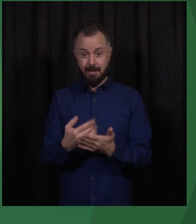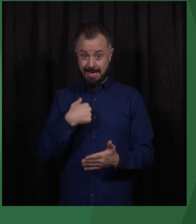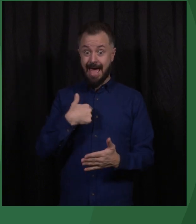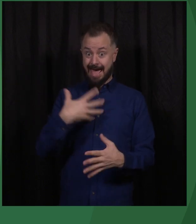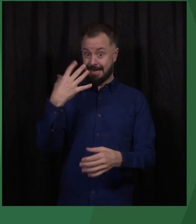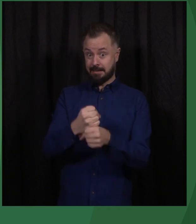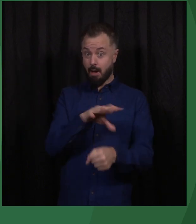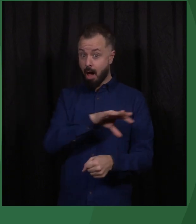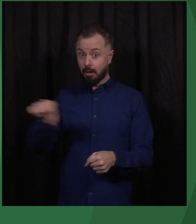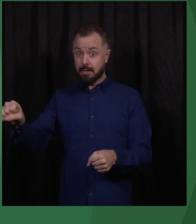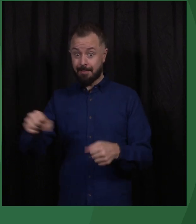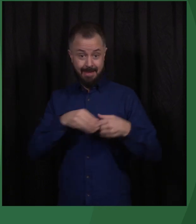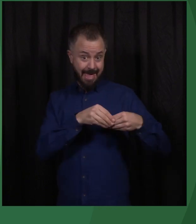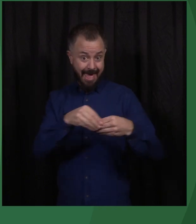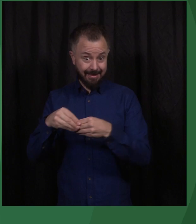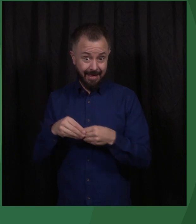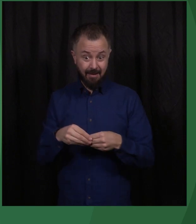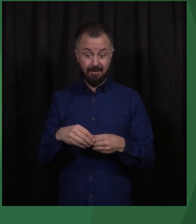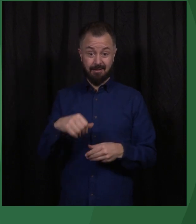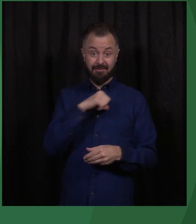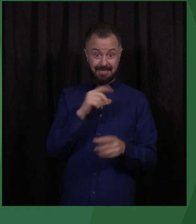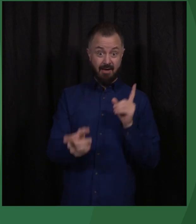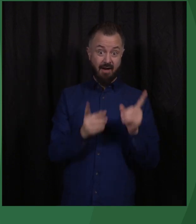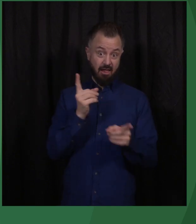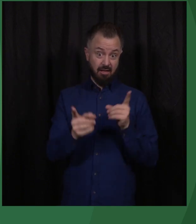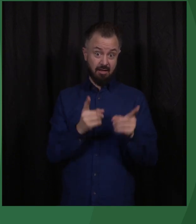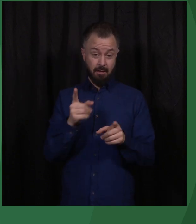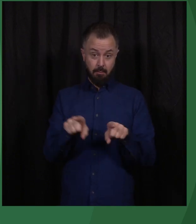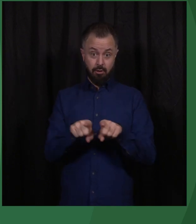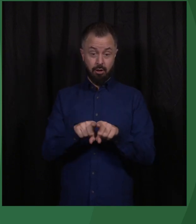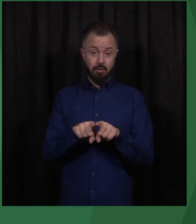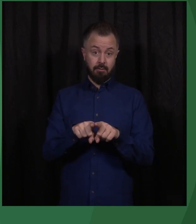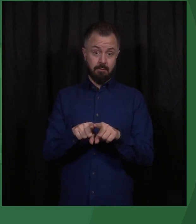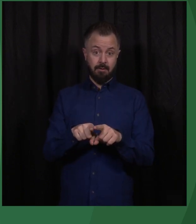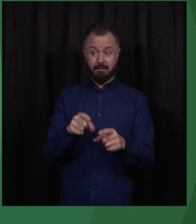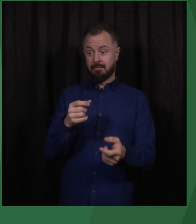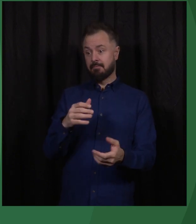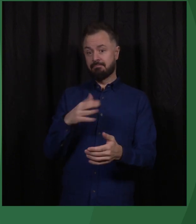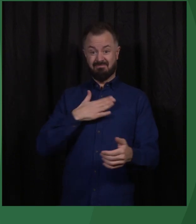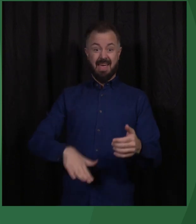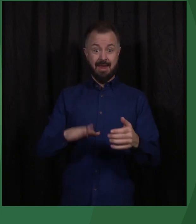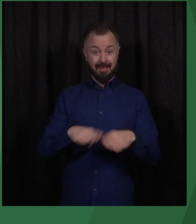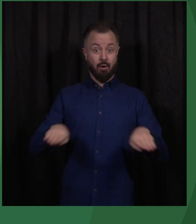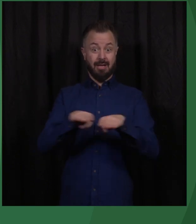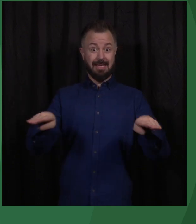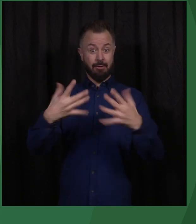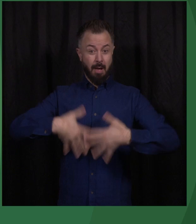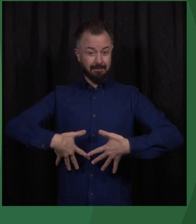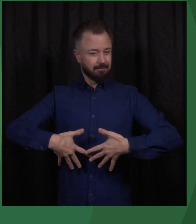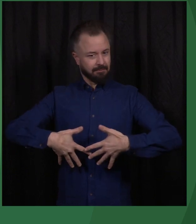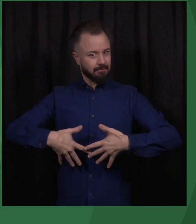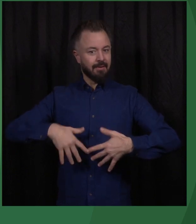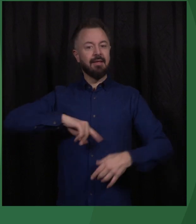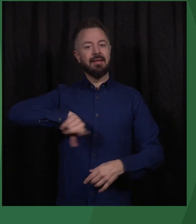agree that simply holding elections does not constitute a democracy. We know